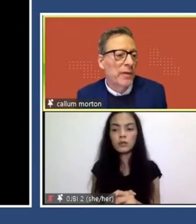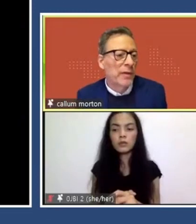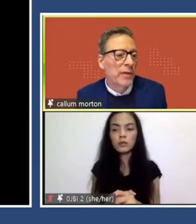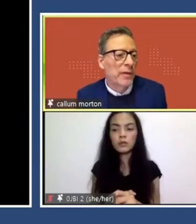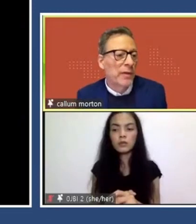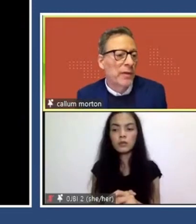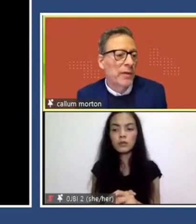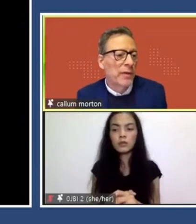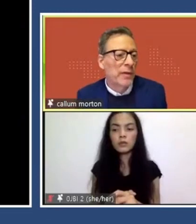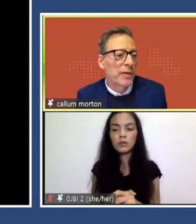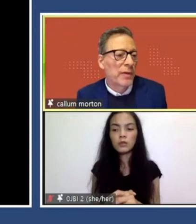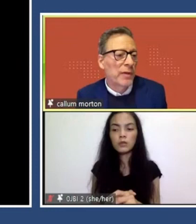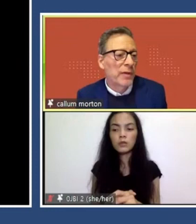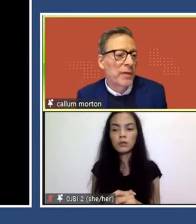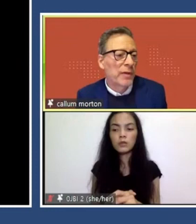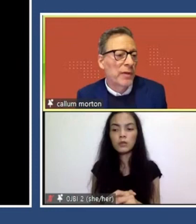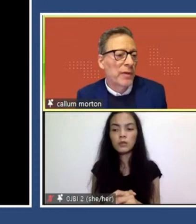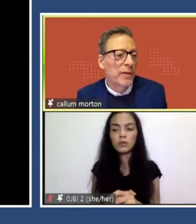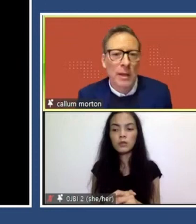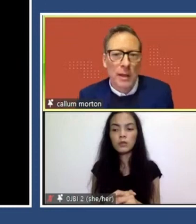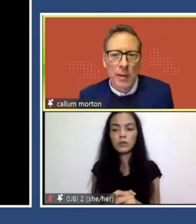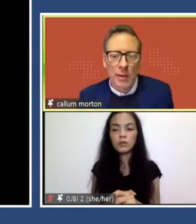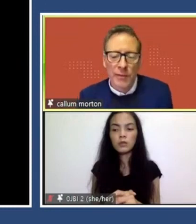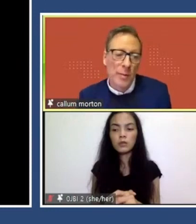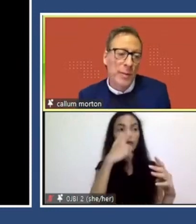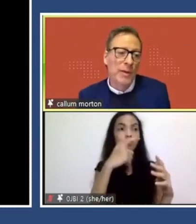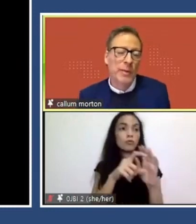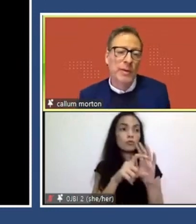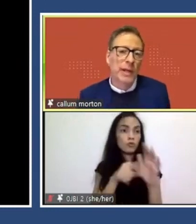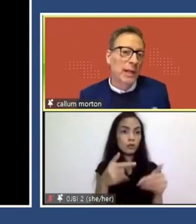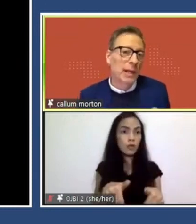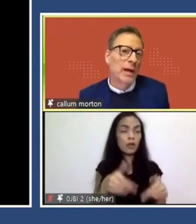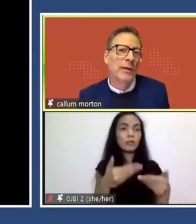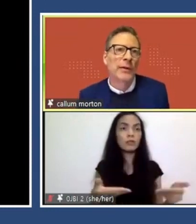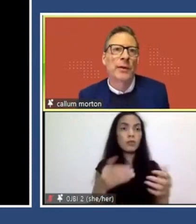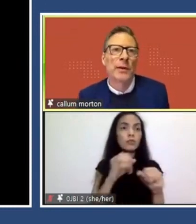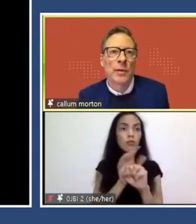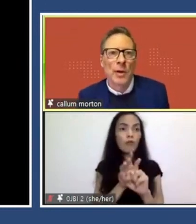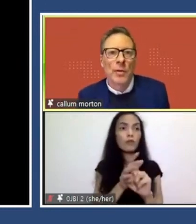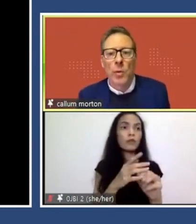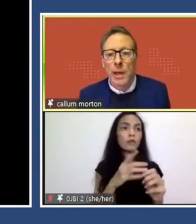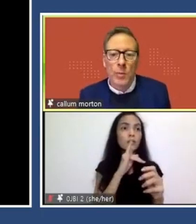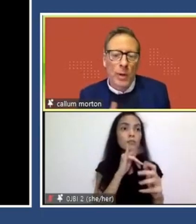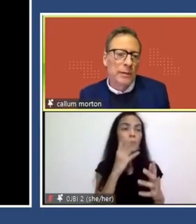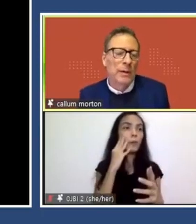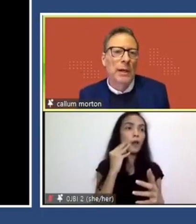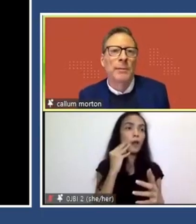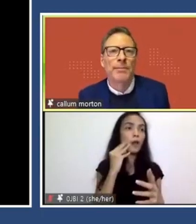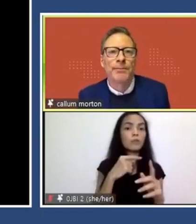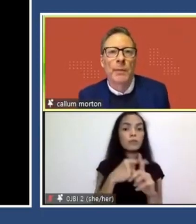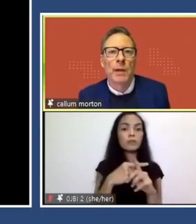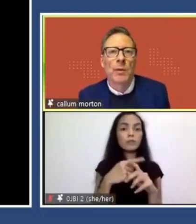hospital patient experience. And you can imagine during the pandemic, they were very busy, particularly around the way